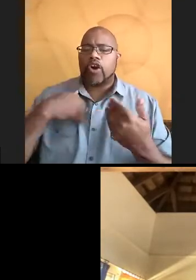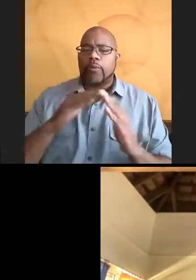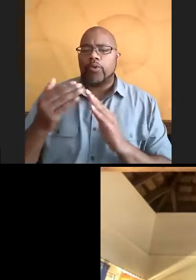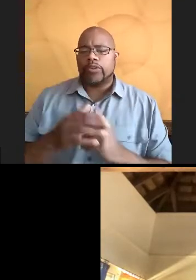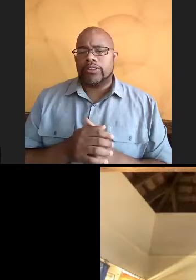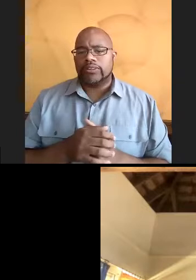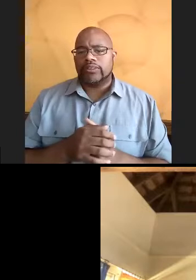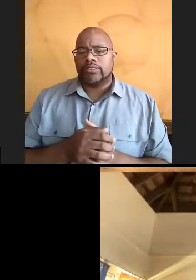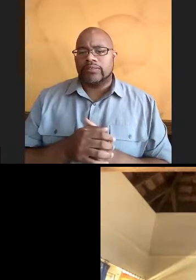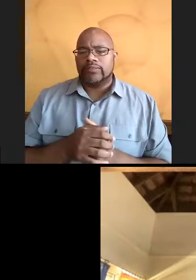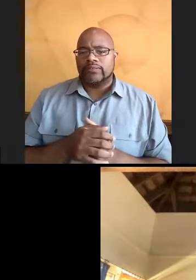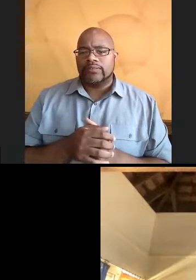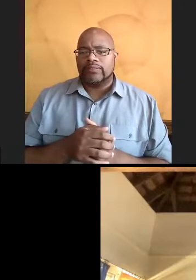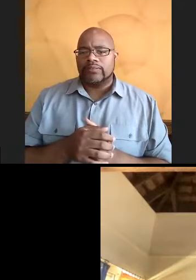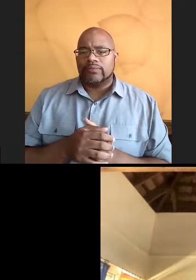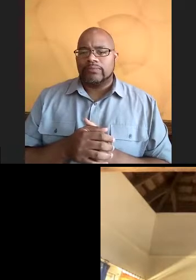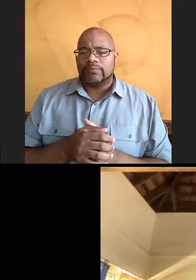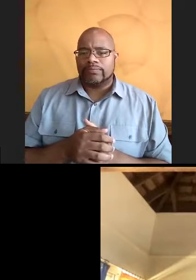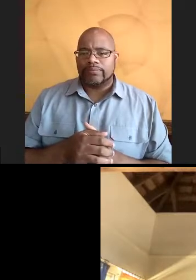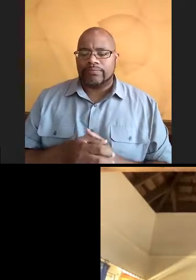integral and very important.